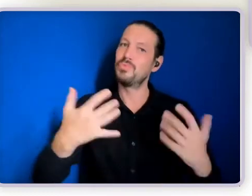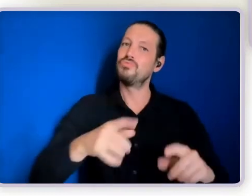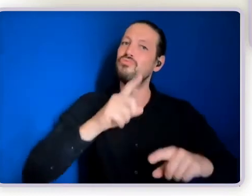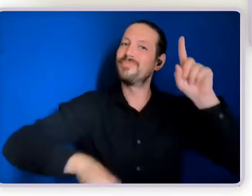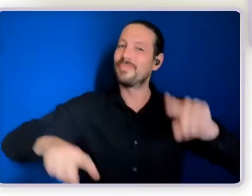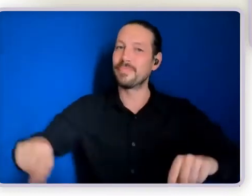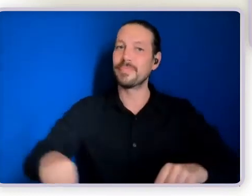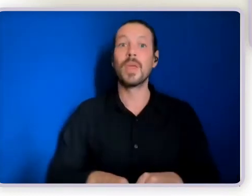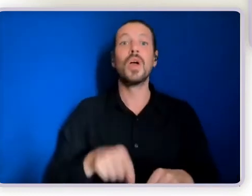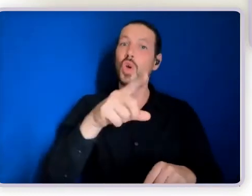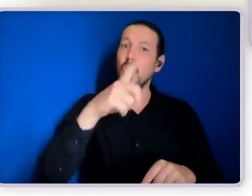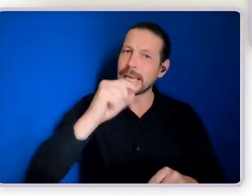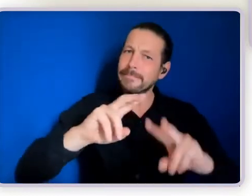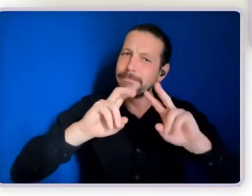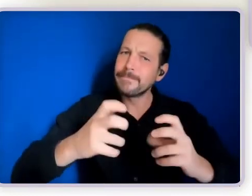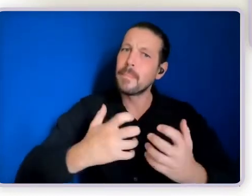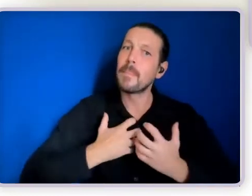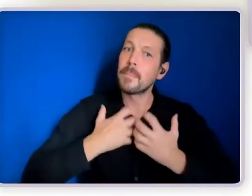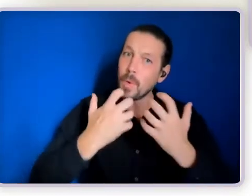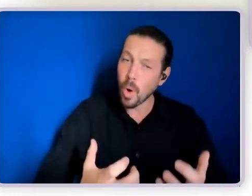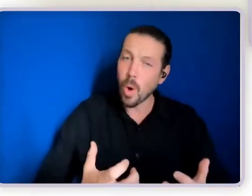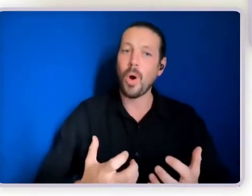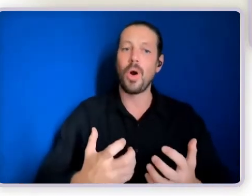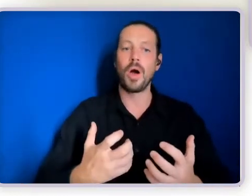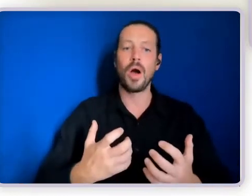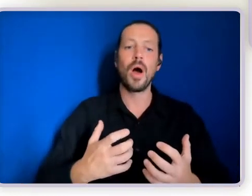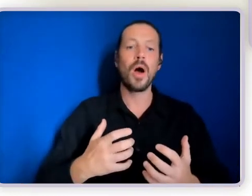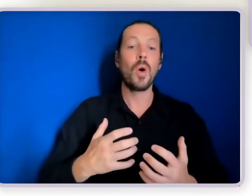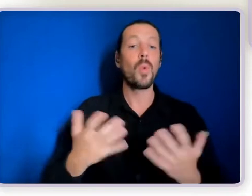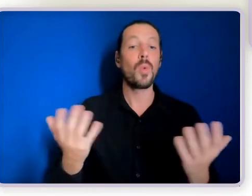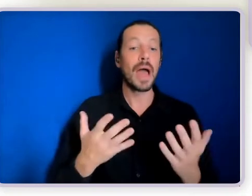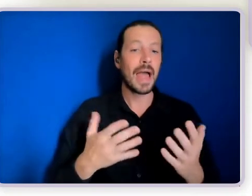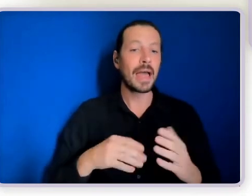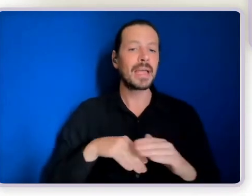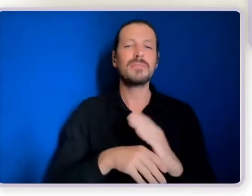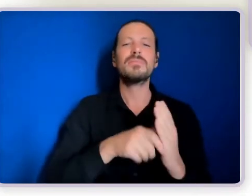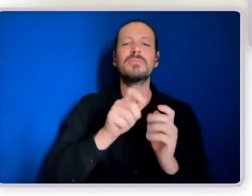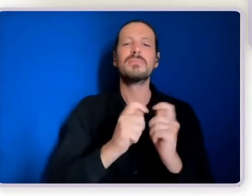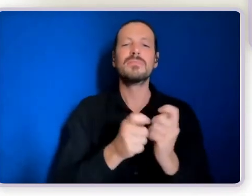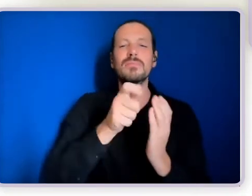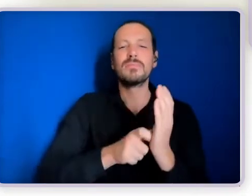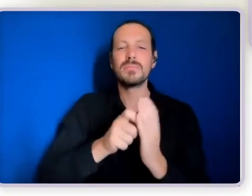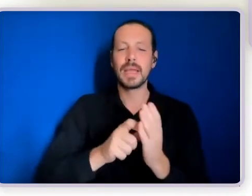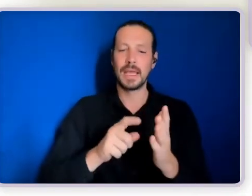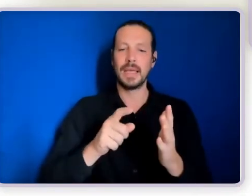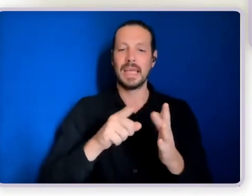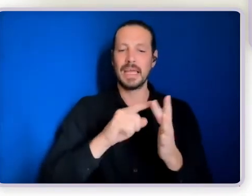more about all of this and circles of support in issue 26 of our periodical, if you're interested.